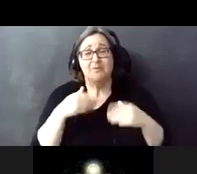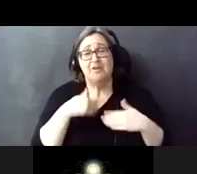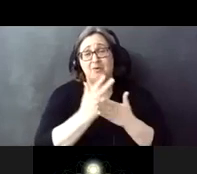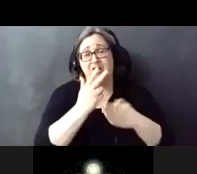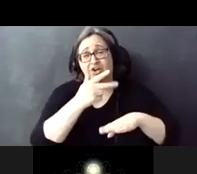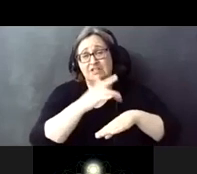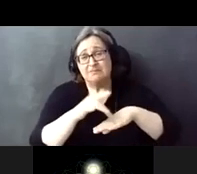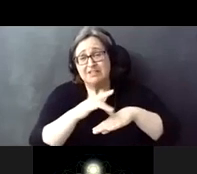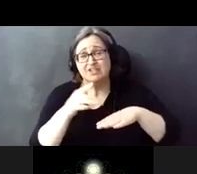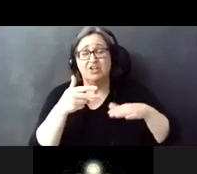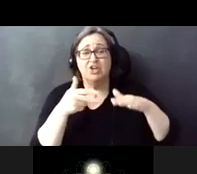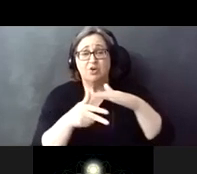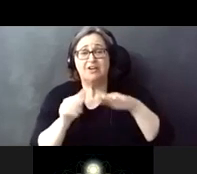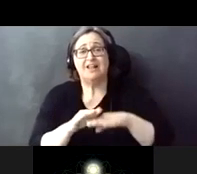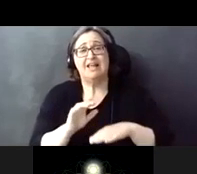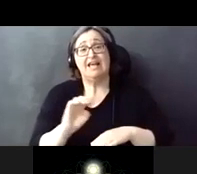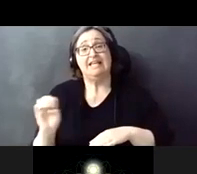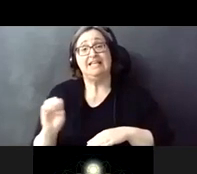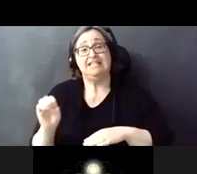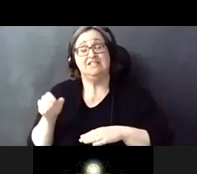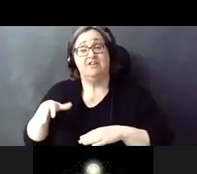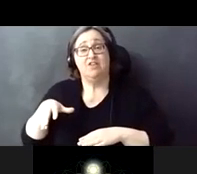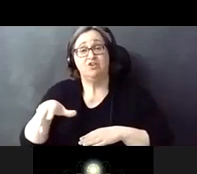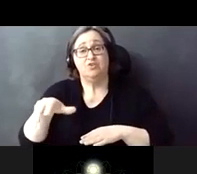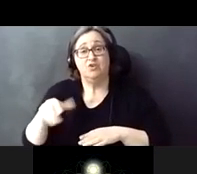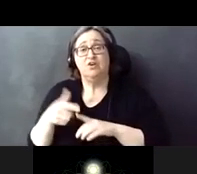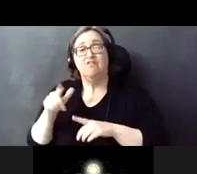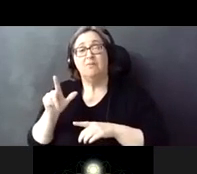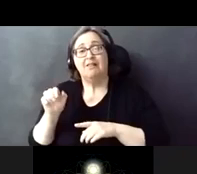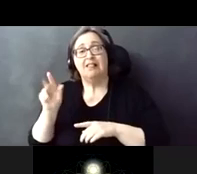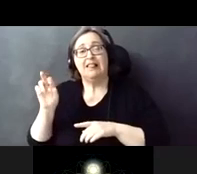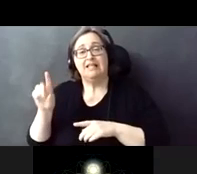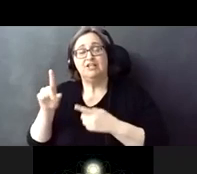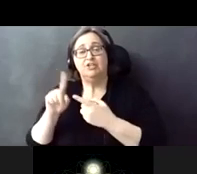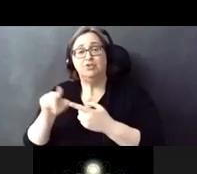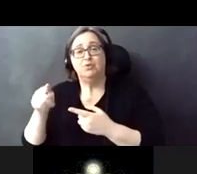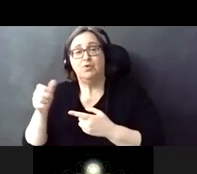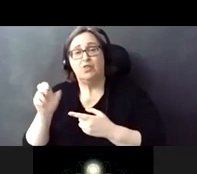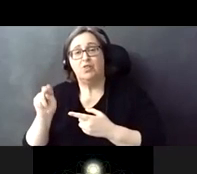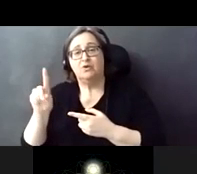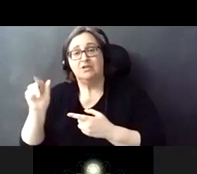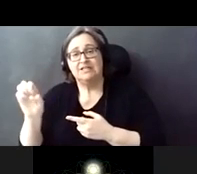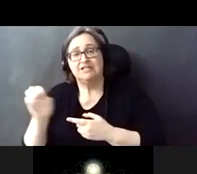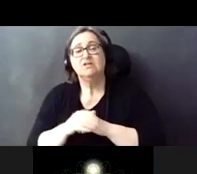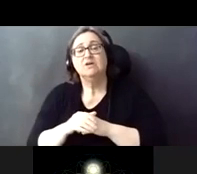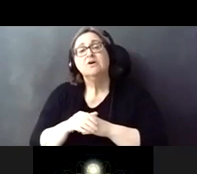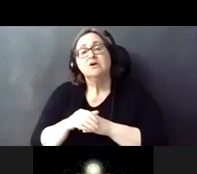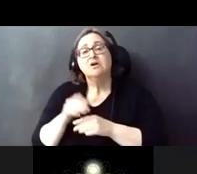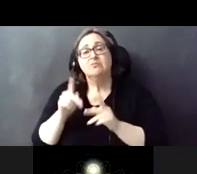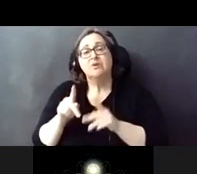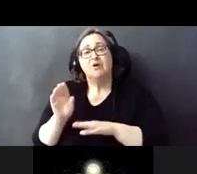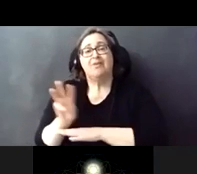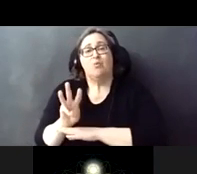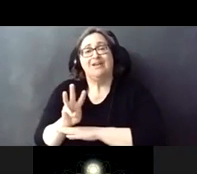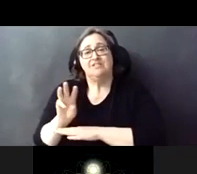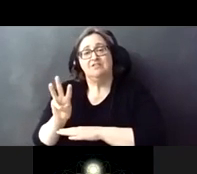or garages along the east side of the tracks from leland to thorndale these are residents on the west side of